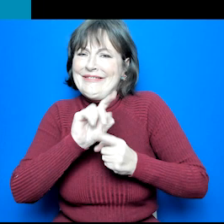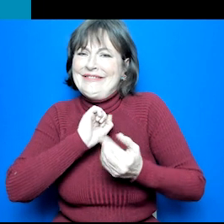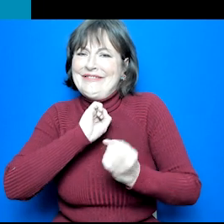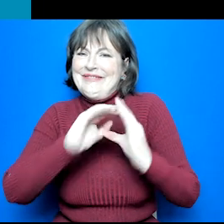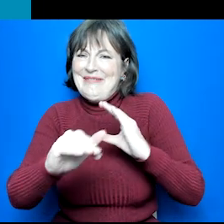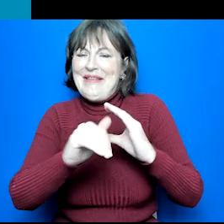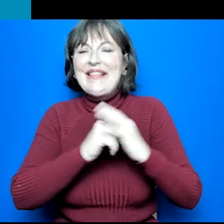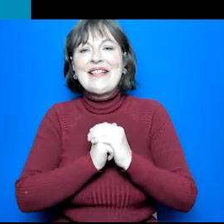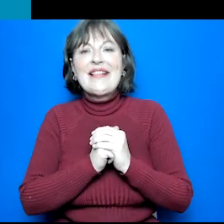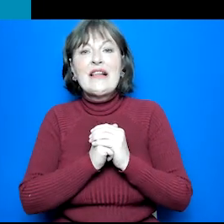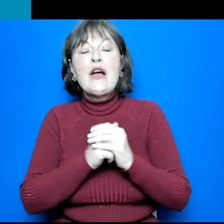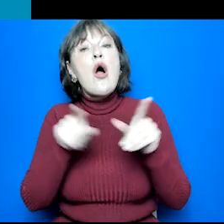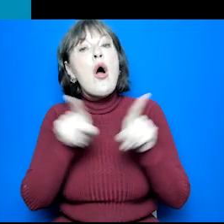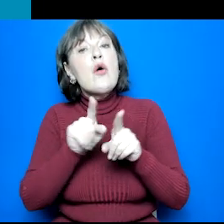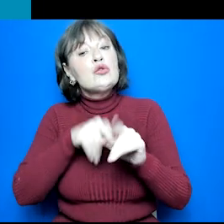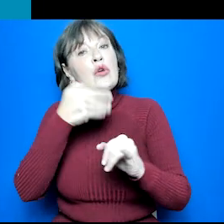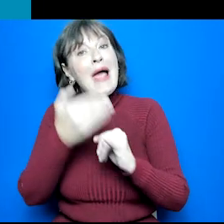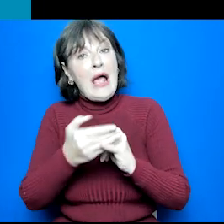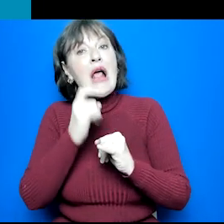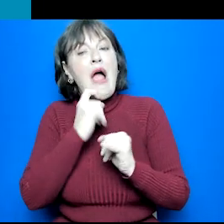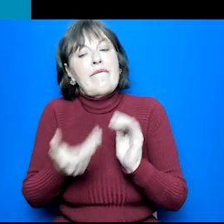including time for questions at the end.